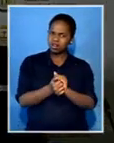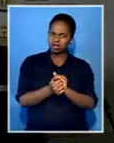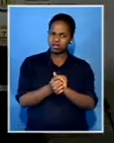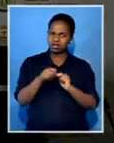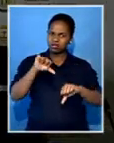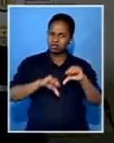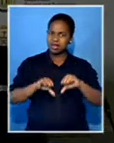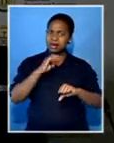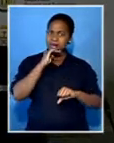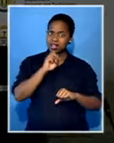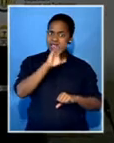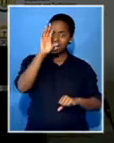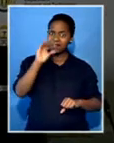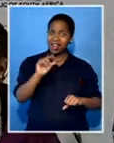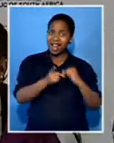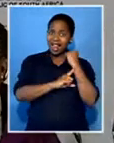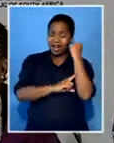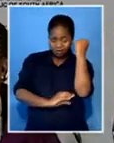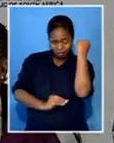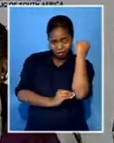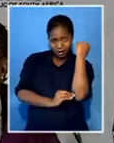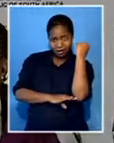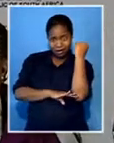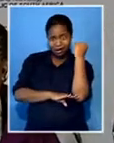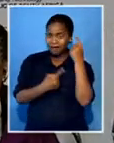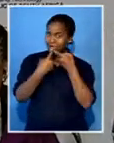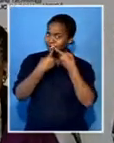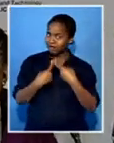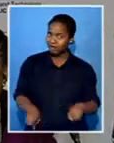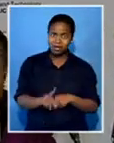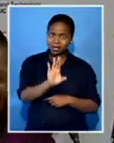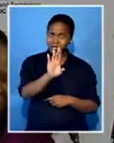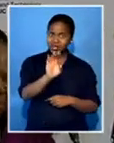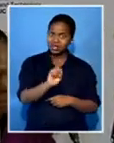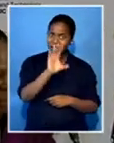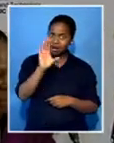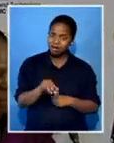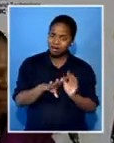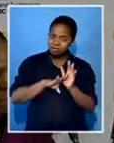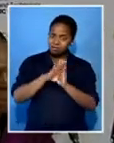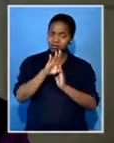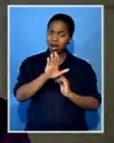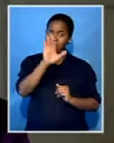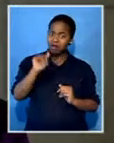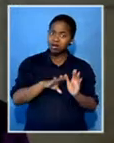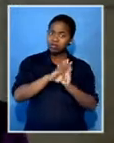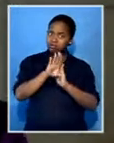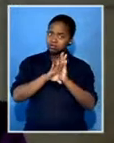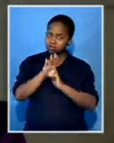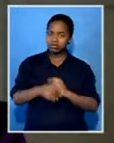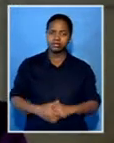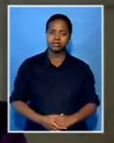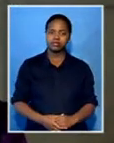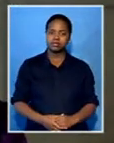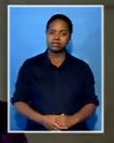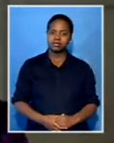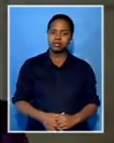She says science and math education is improving. Pando plans on popularizing science and technology as subjects for study. We must